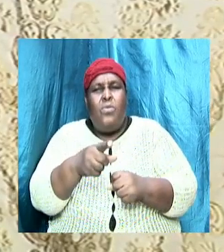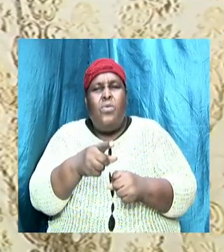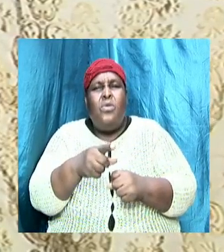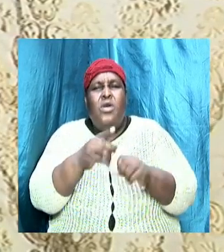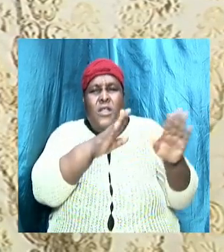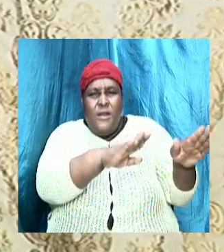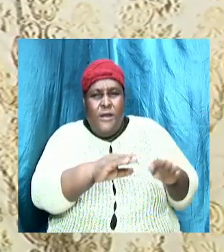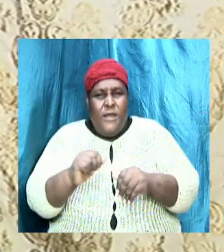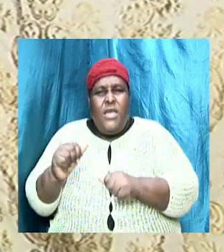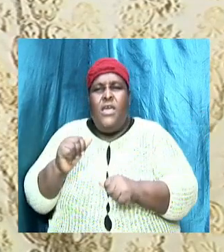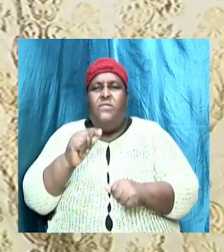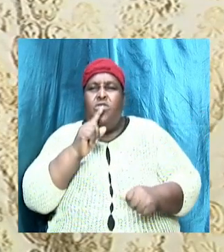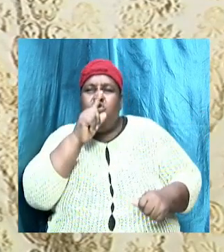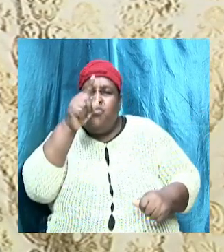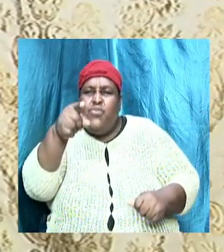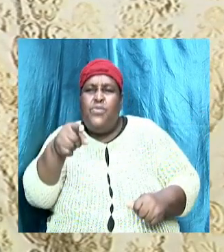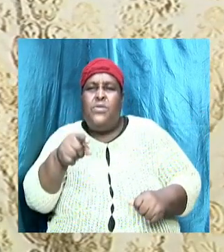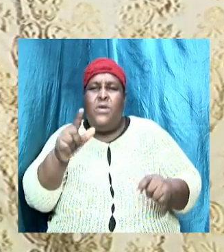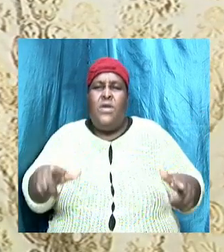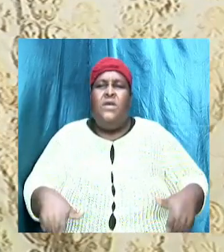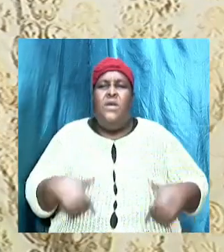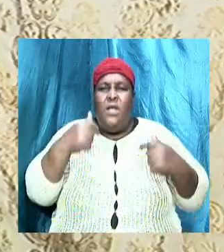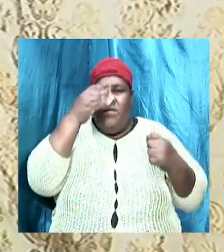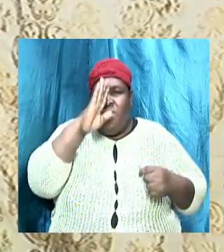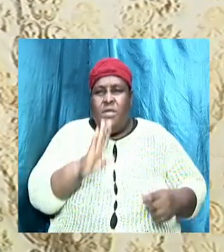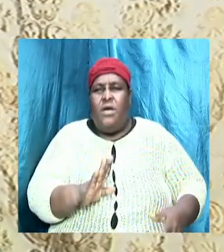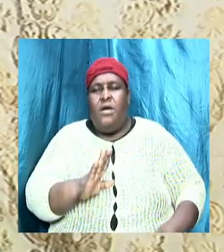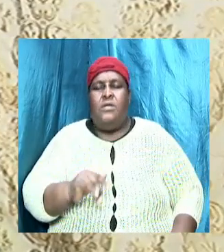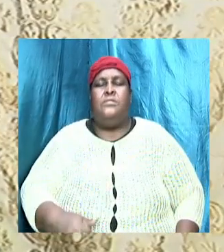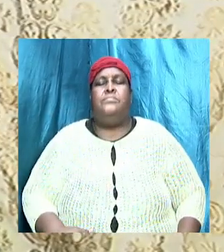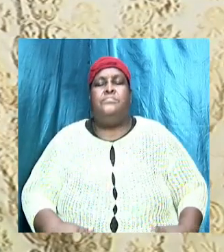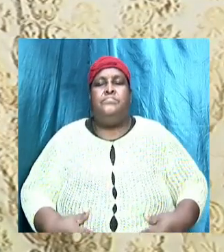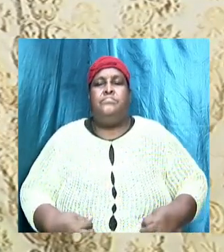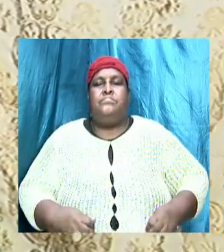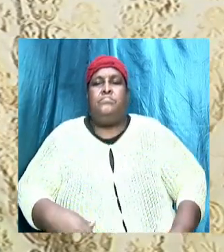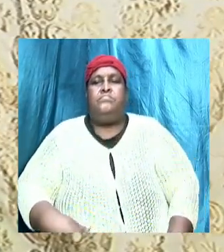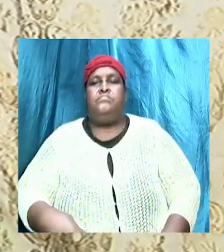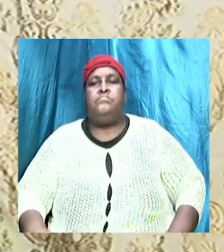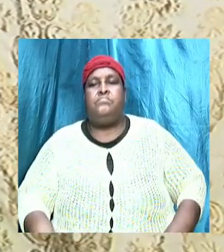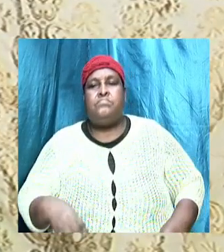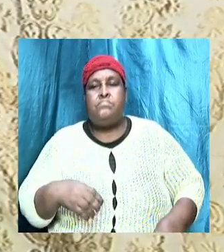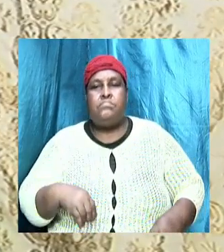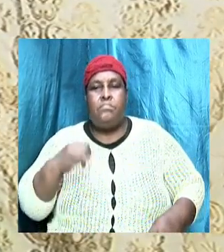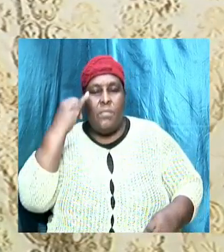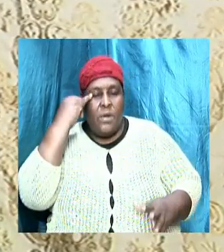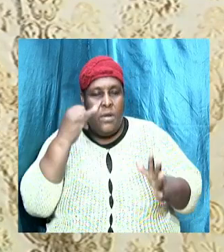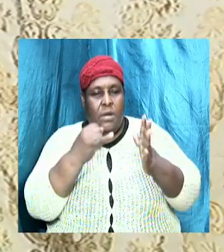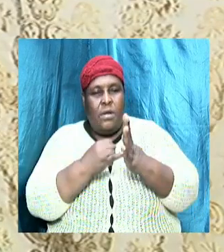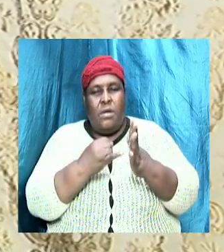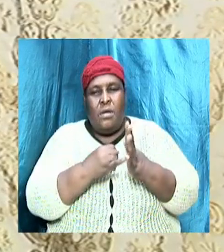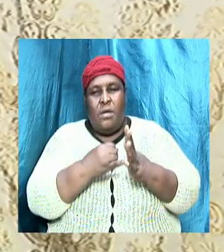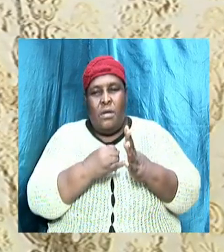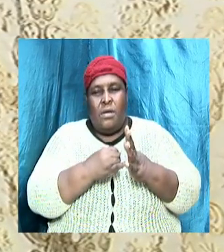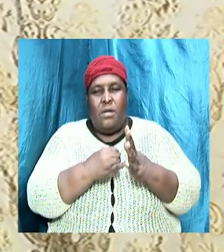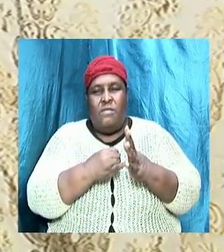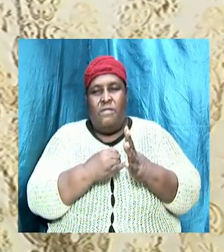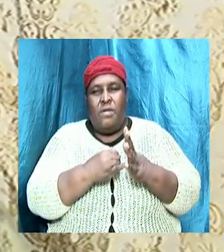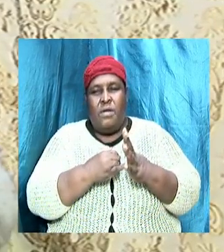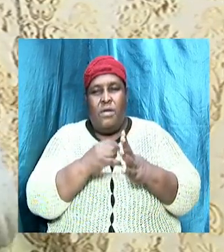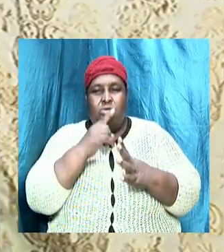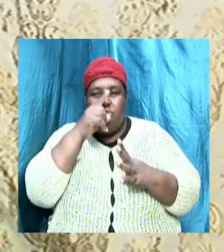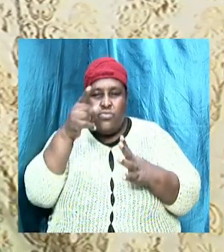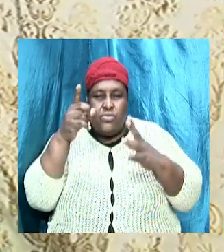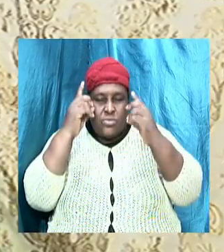living God. The next test that we said that we should do to identify true doctrine from false doctrine